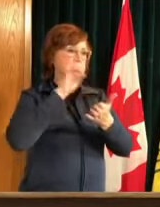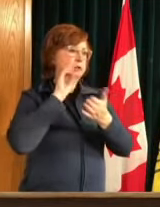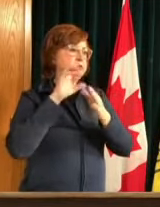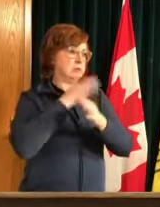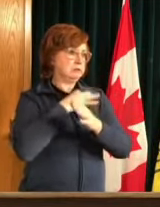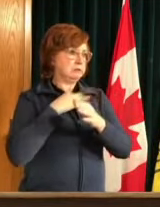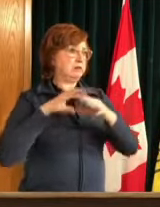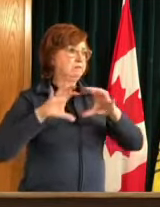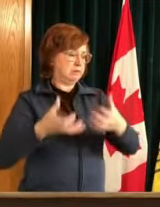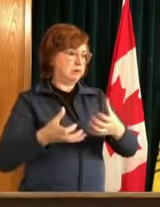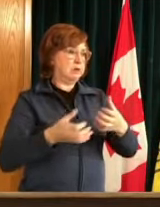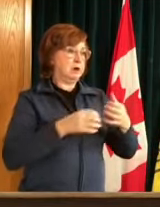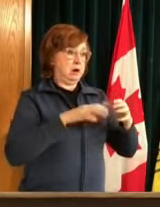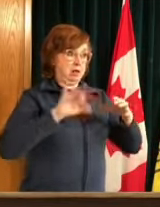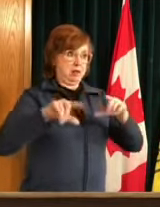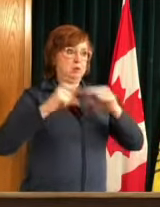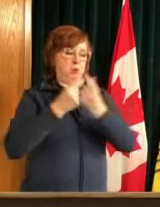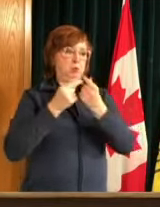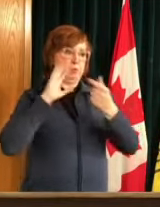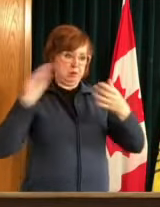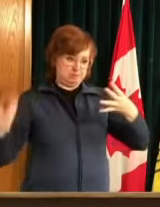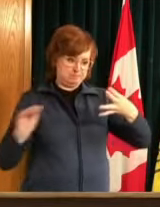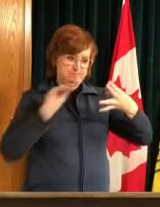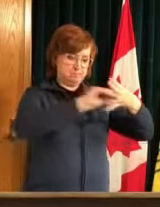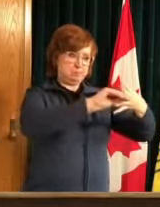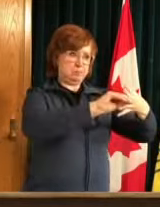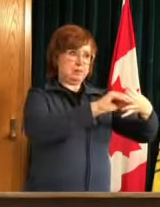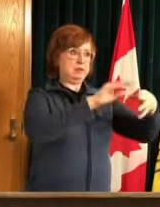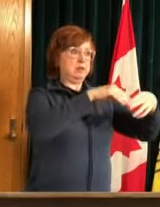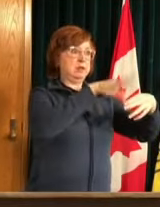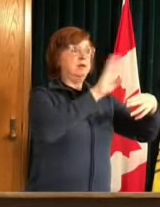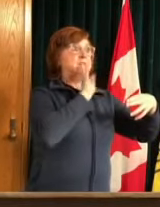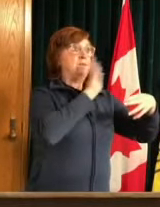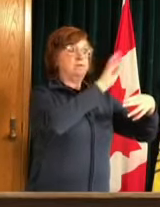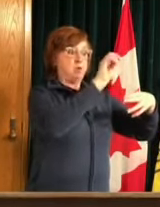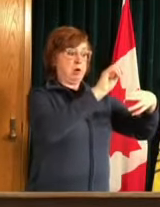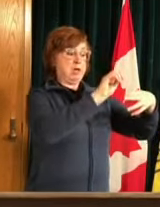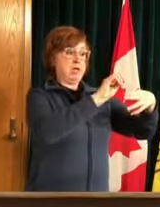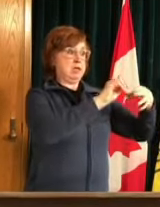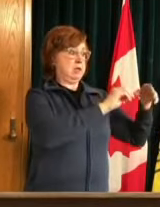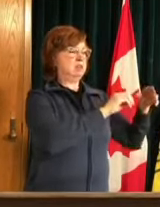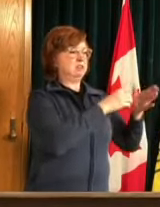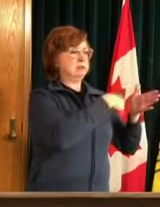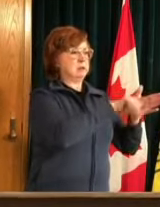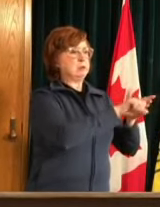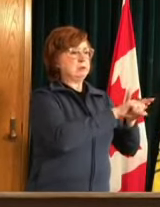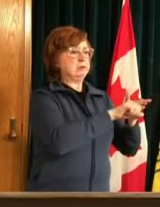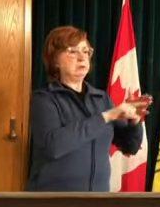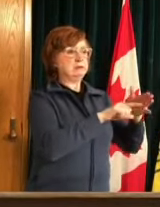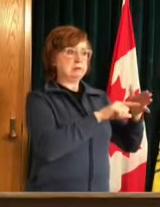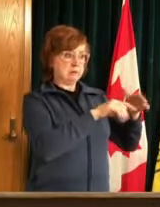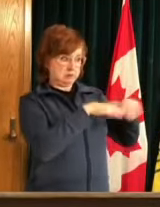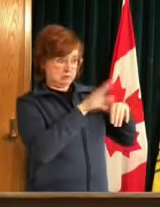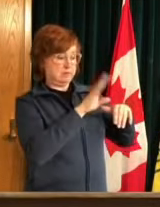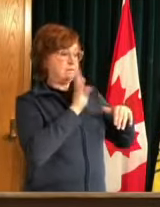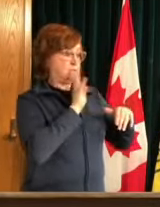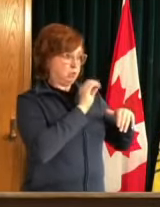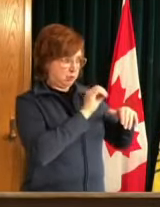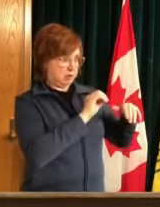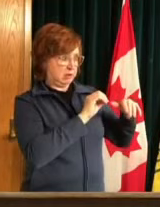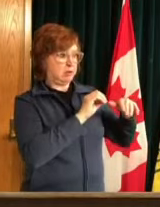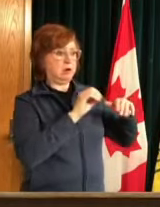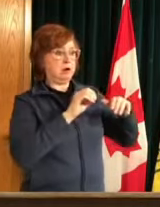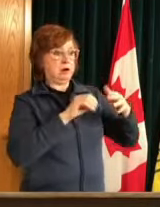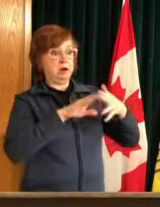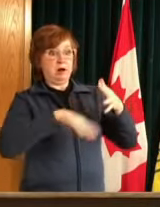eligible once we achieve that 40 year old benchmark across the province in the meantime